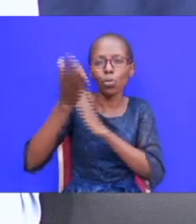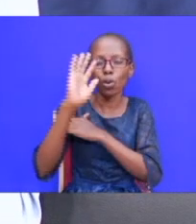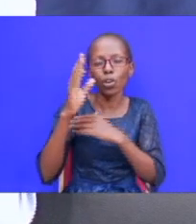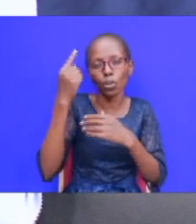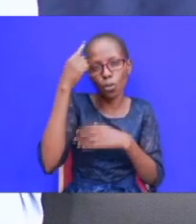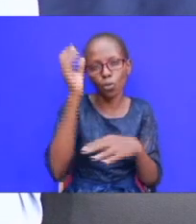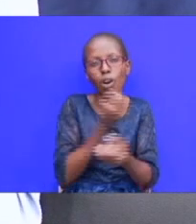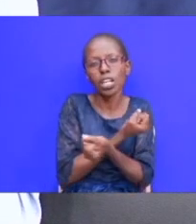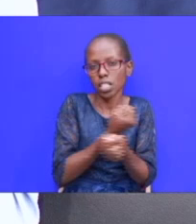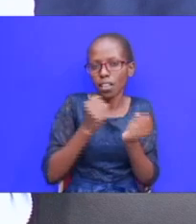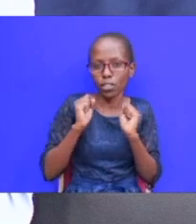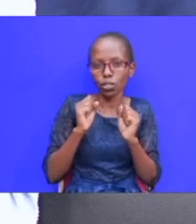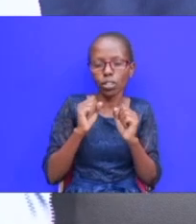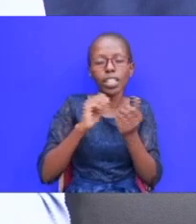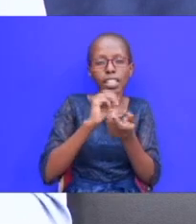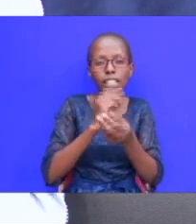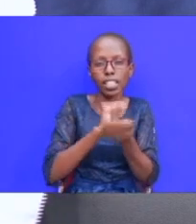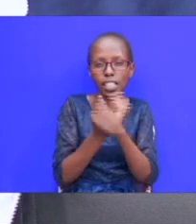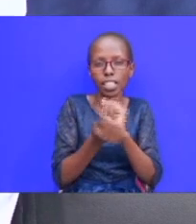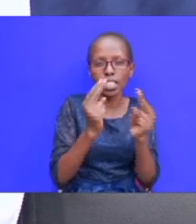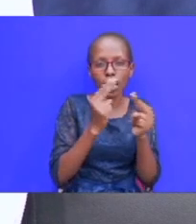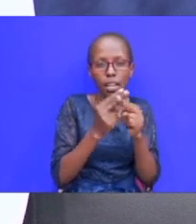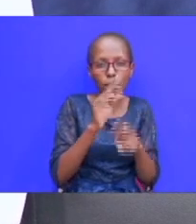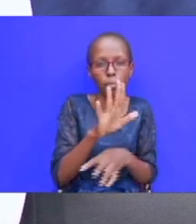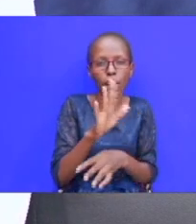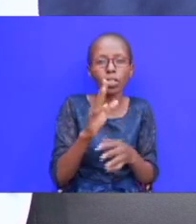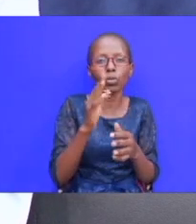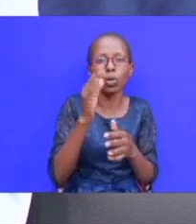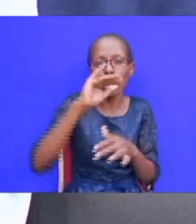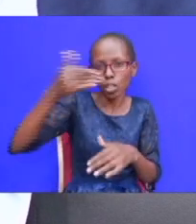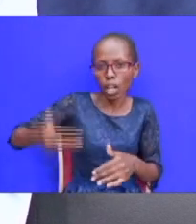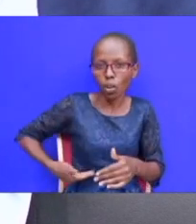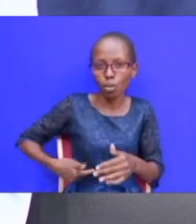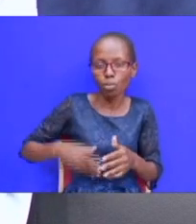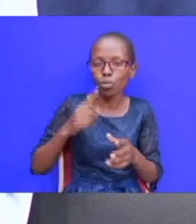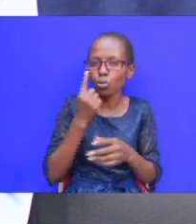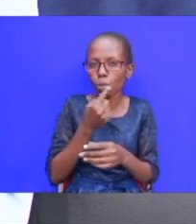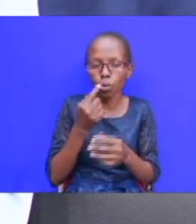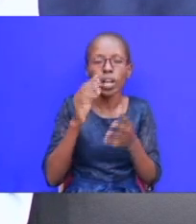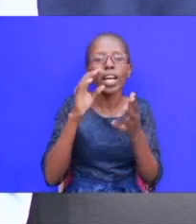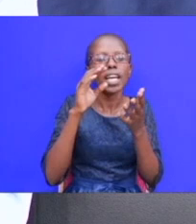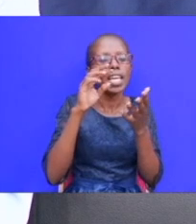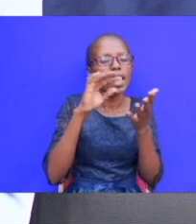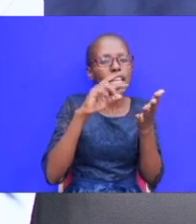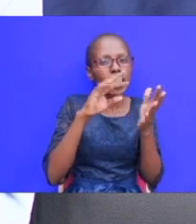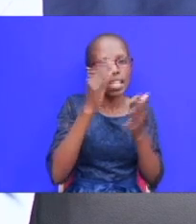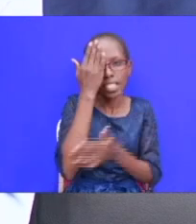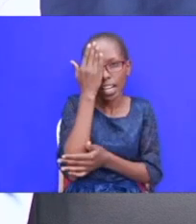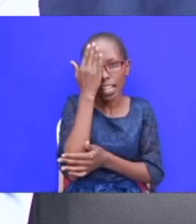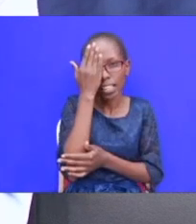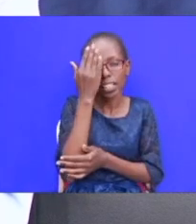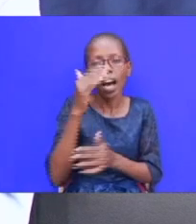god now changed his name from jacob to to israel israel now he's going to meet the brother the brother this is after 25